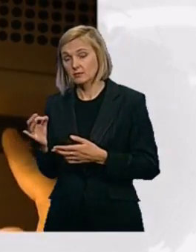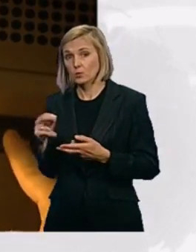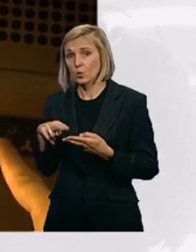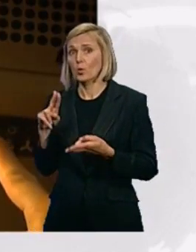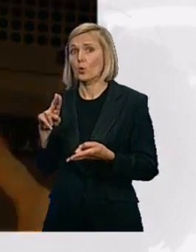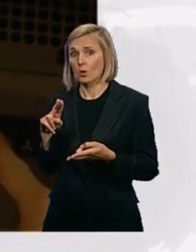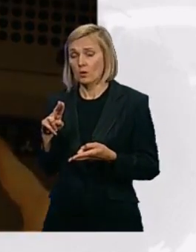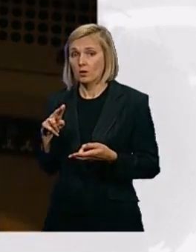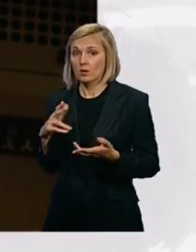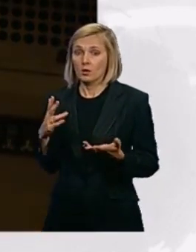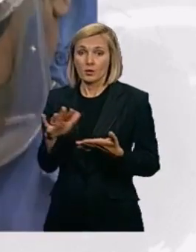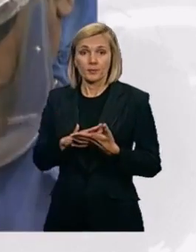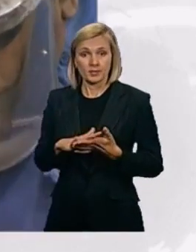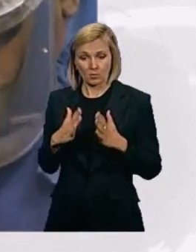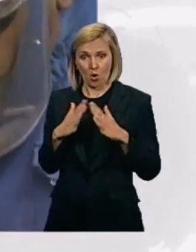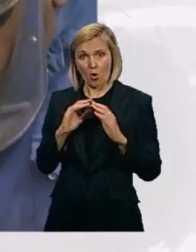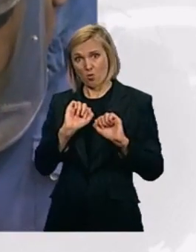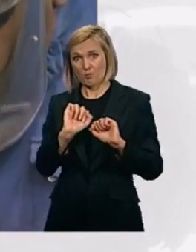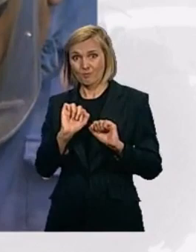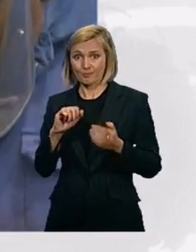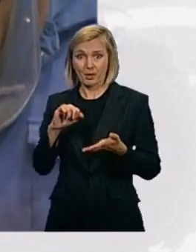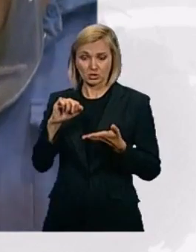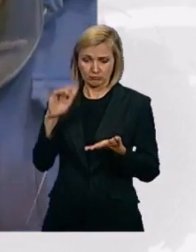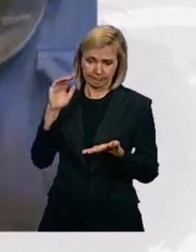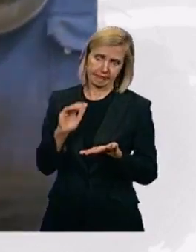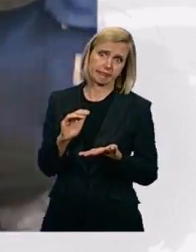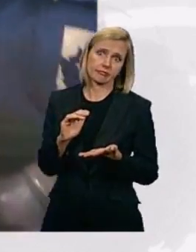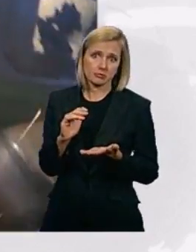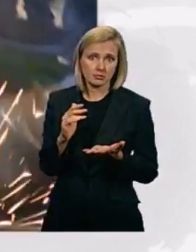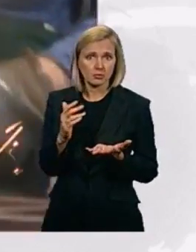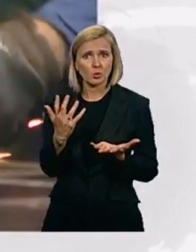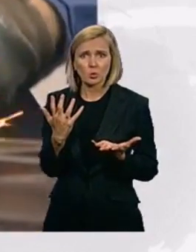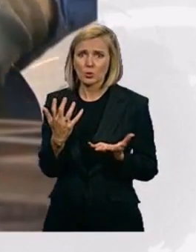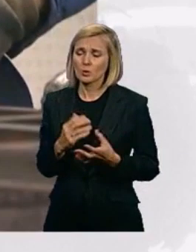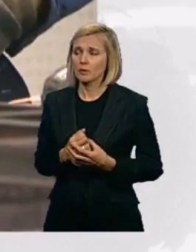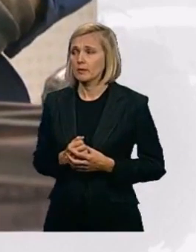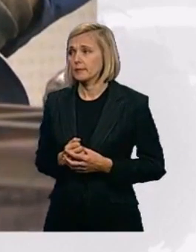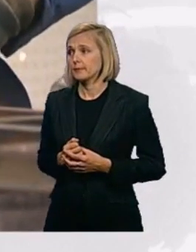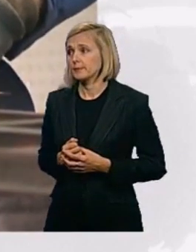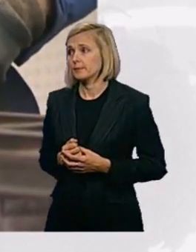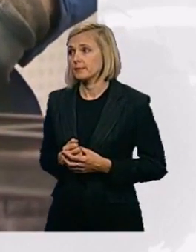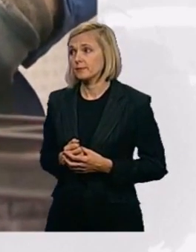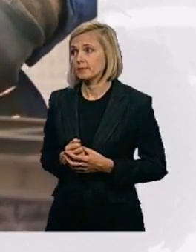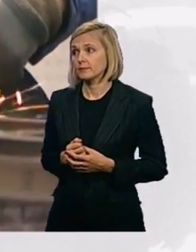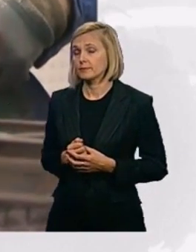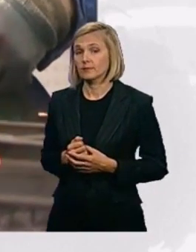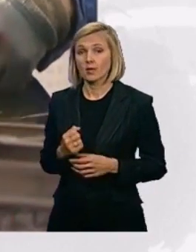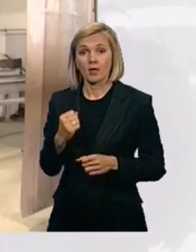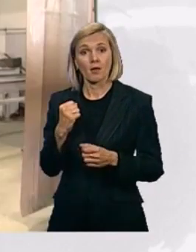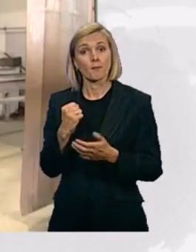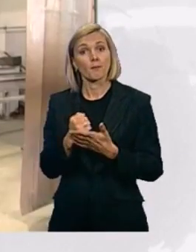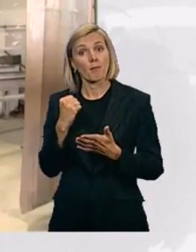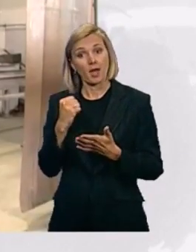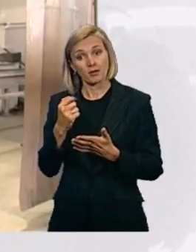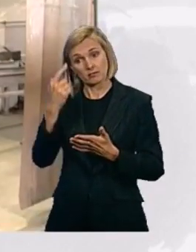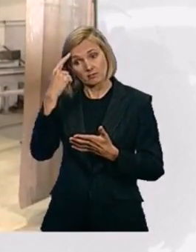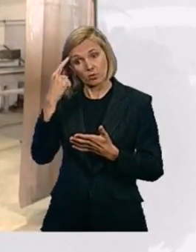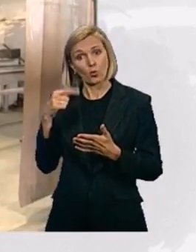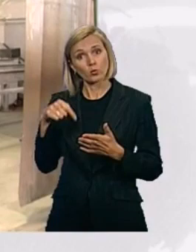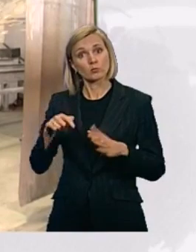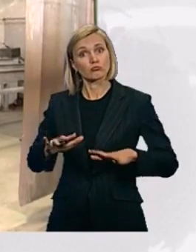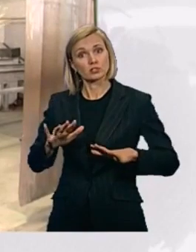pressure on consumer budgets. At the same time, the bank's revised down its growth projection for this year to below